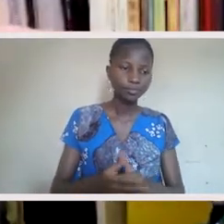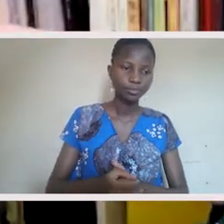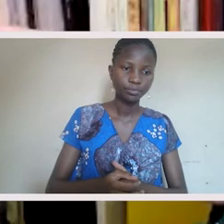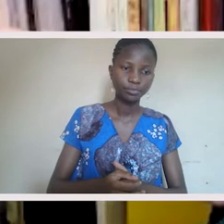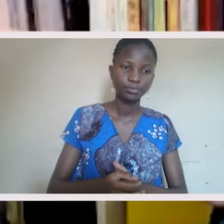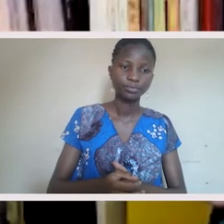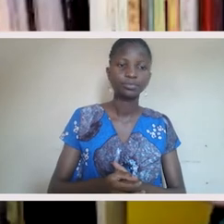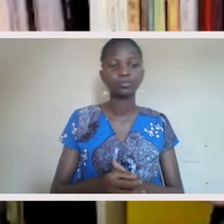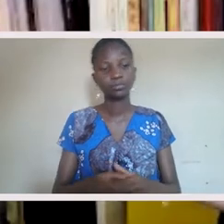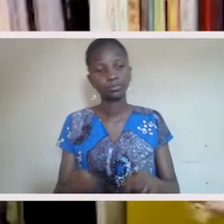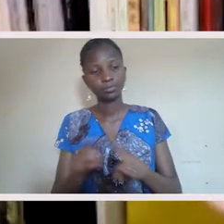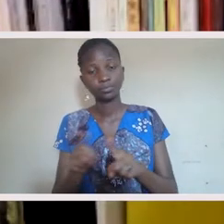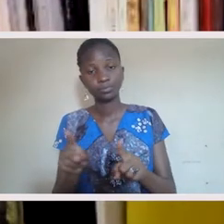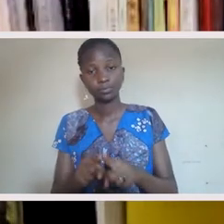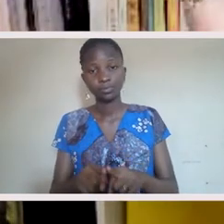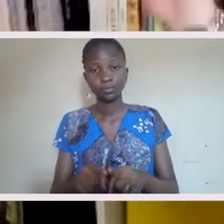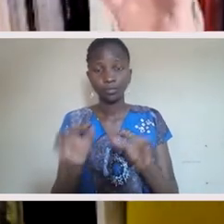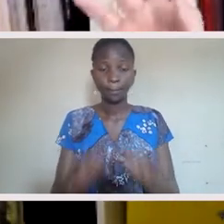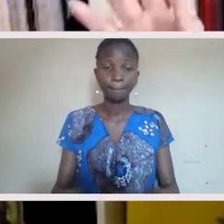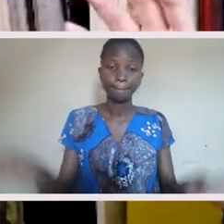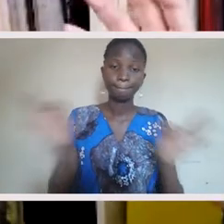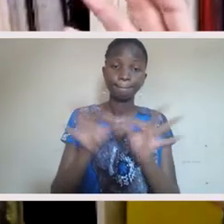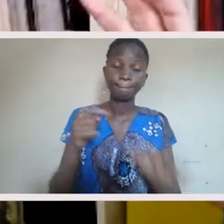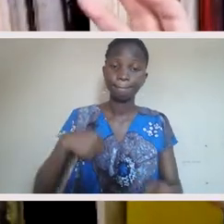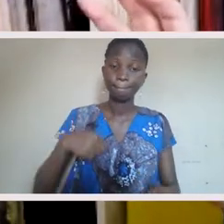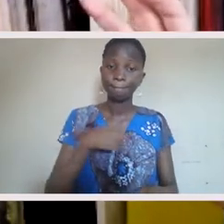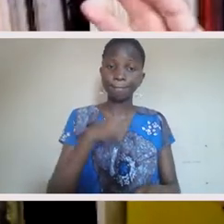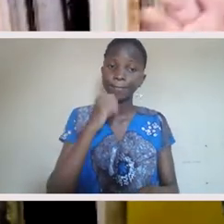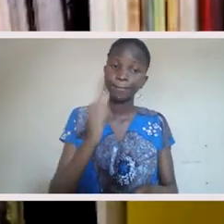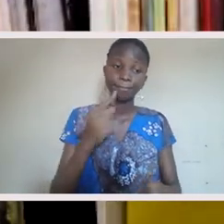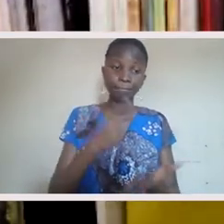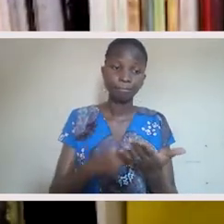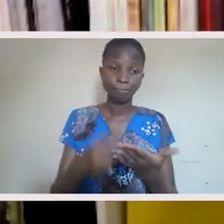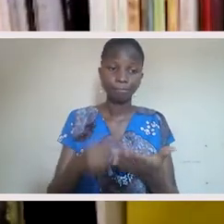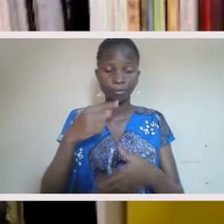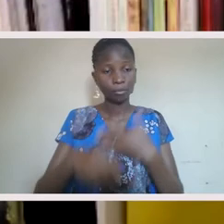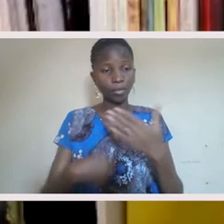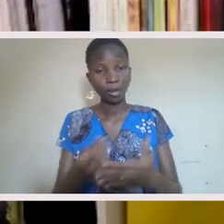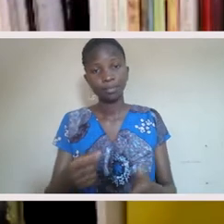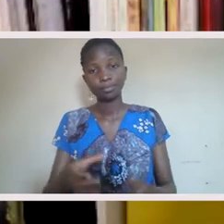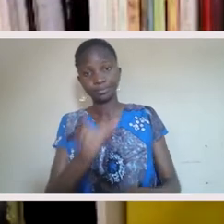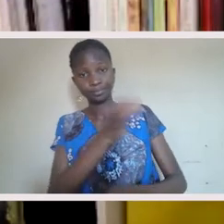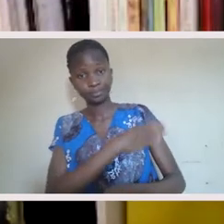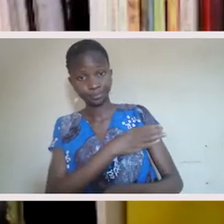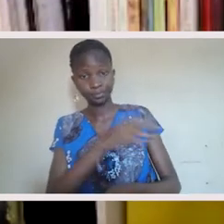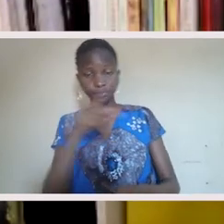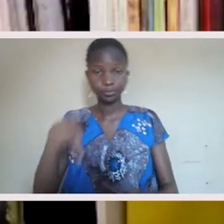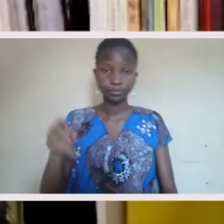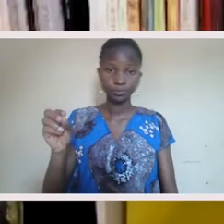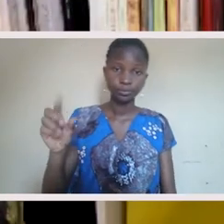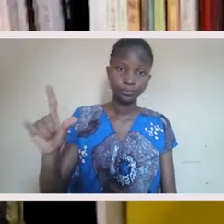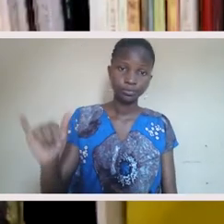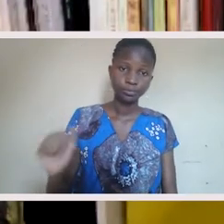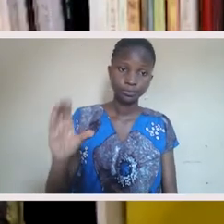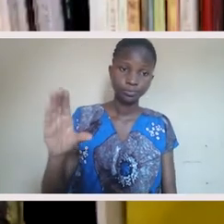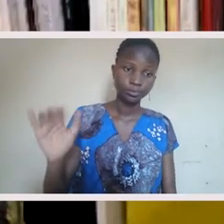on the pamphlet. Wonderful. It looks like there's people included at the table, but we don't talk about power. We don't talk about policy. We don't talk